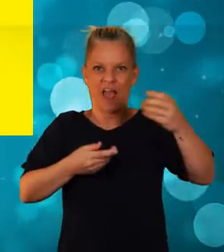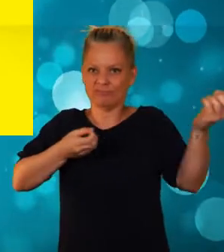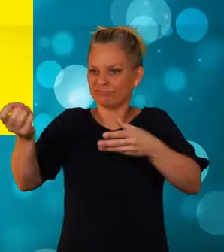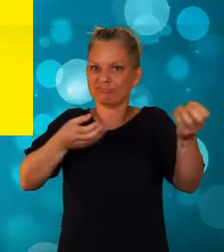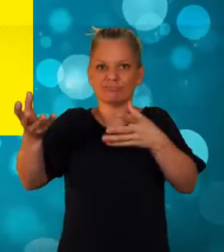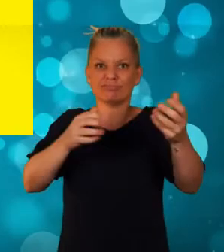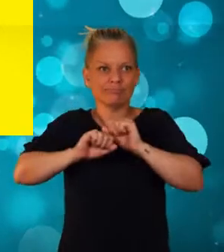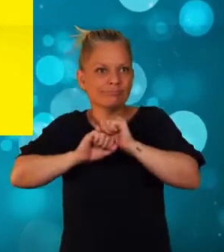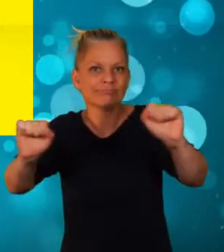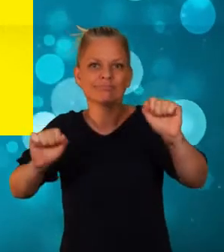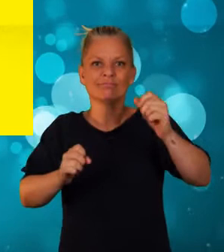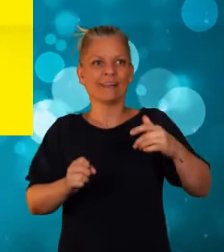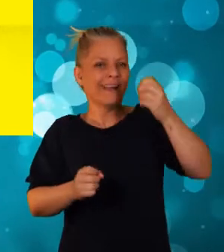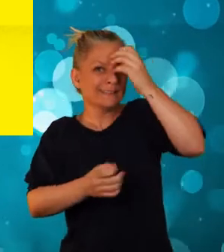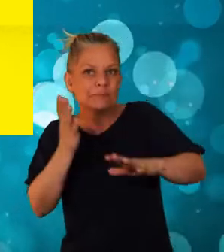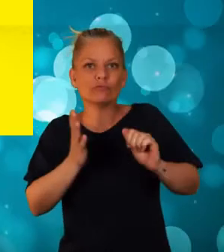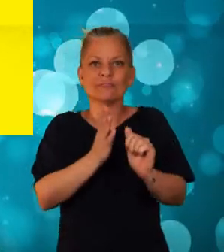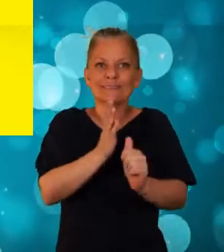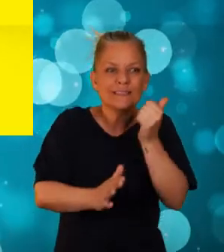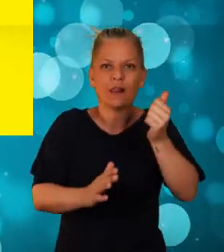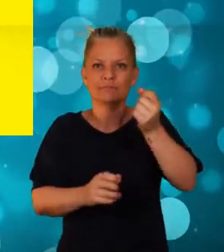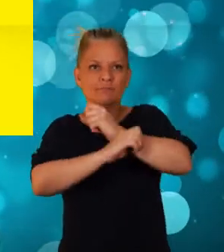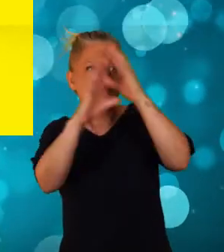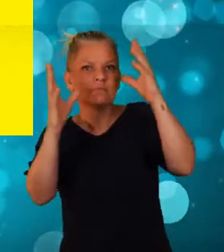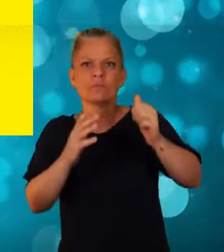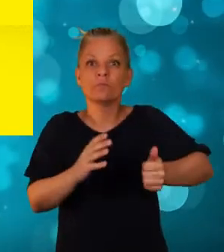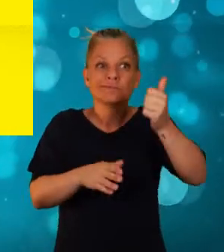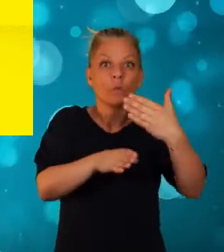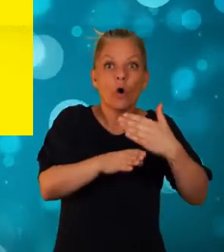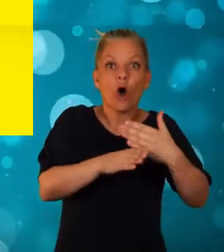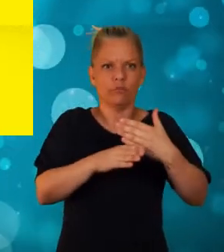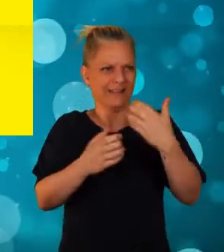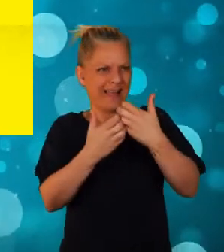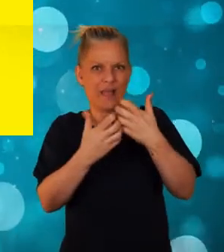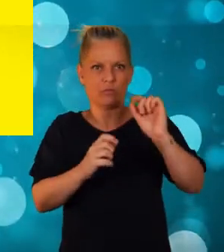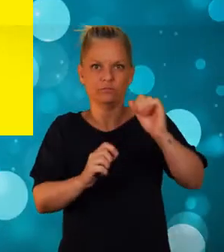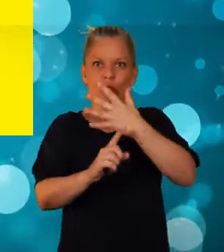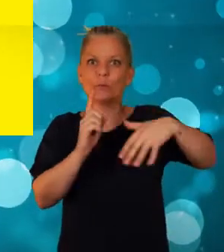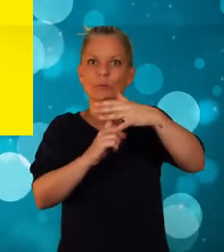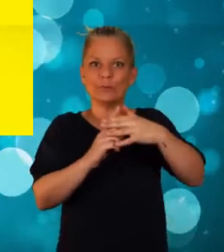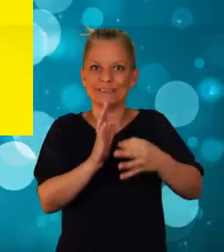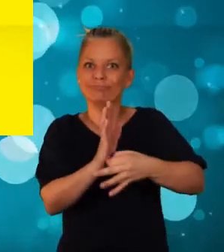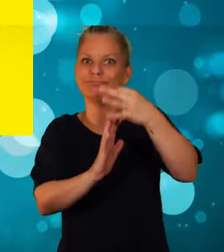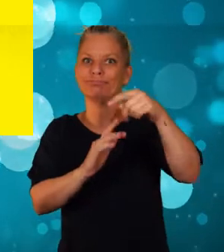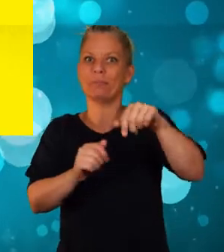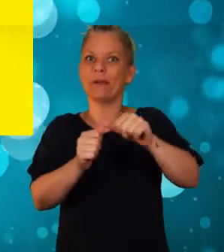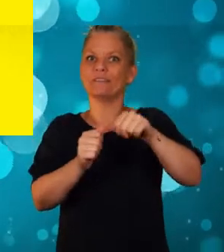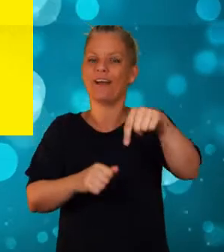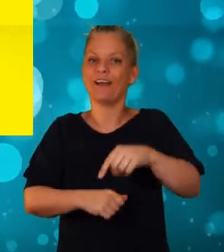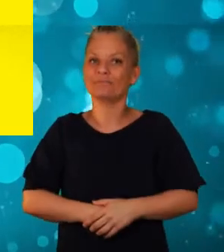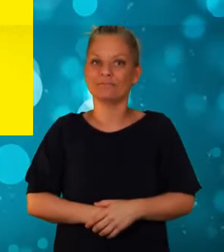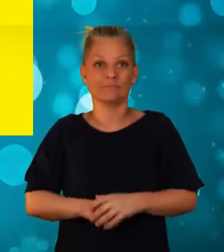It means we can all contribute our lived experience, skills and ideas about what works to make our communities even better.